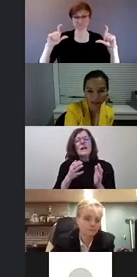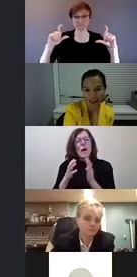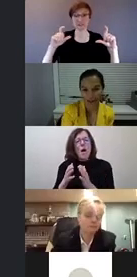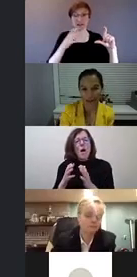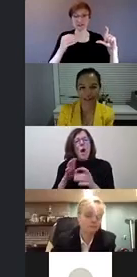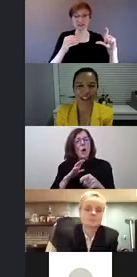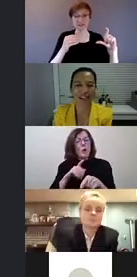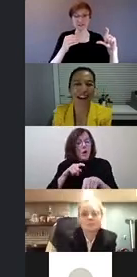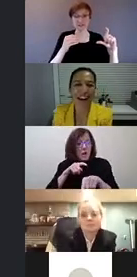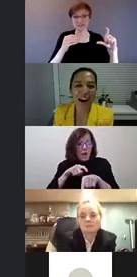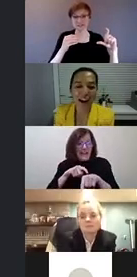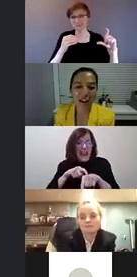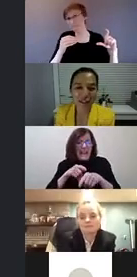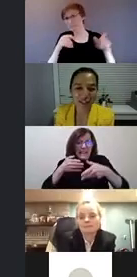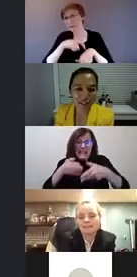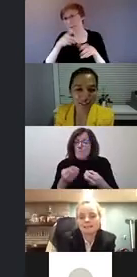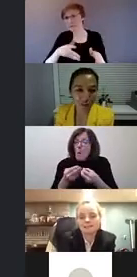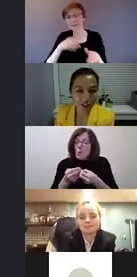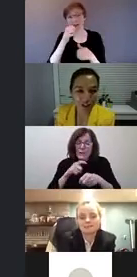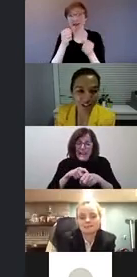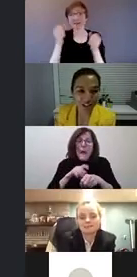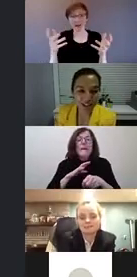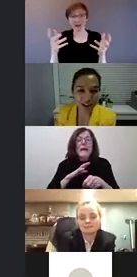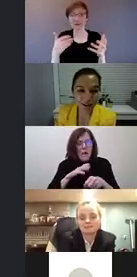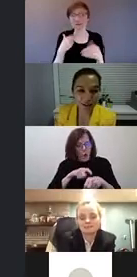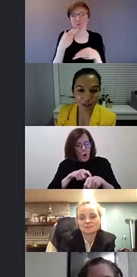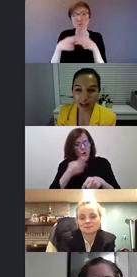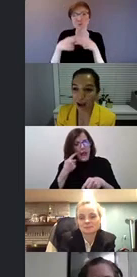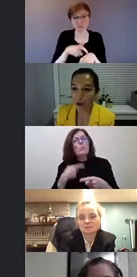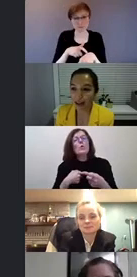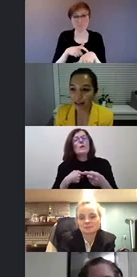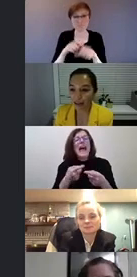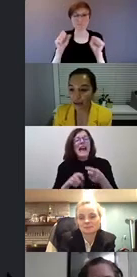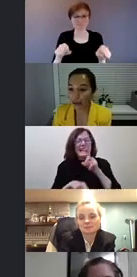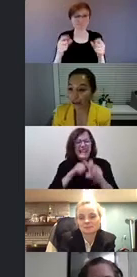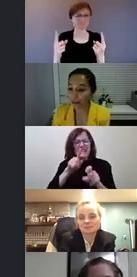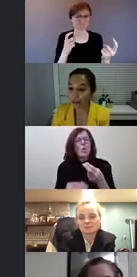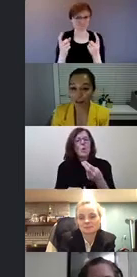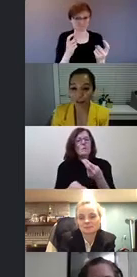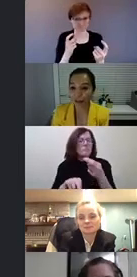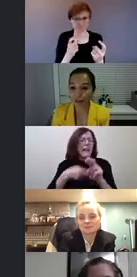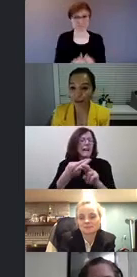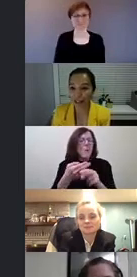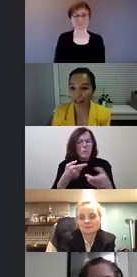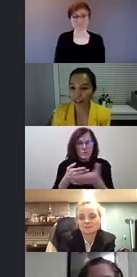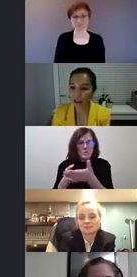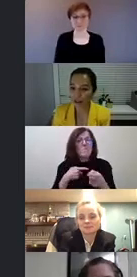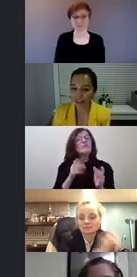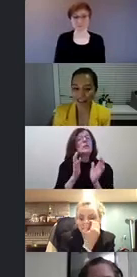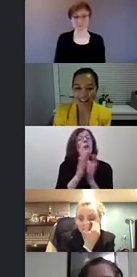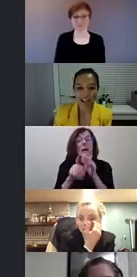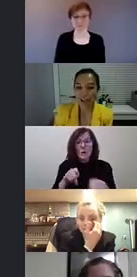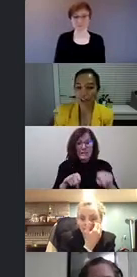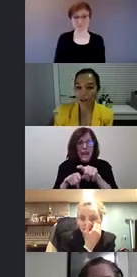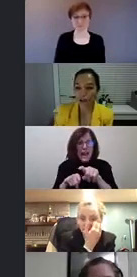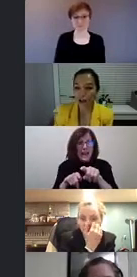but we do have a little bit of time for some questions. I will ask you, for all of you who are here with